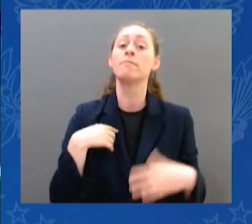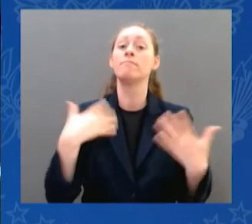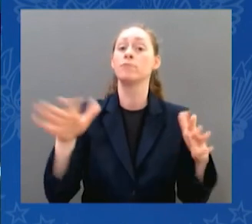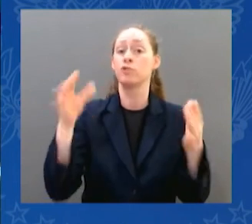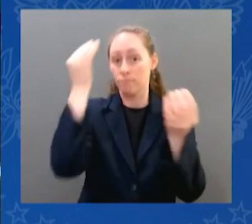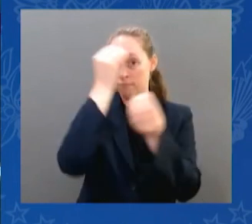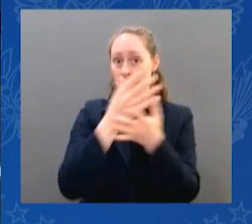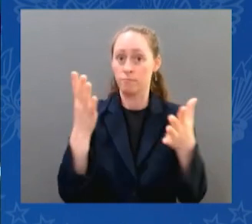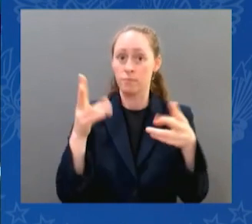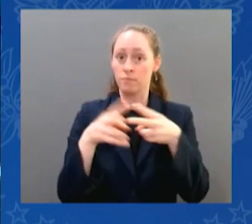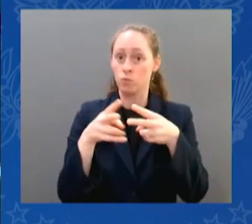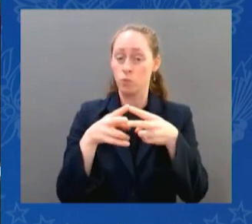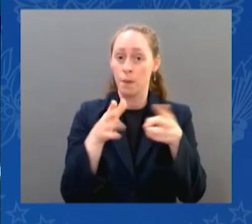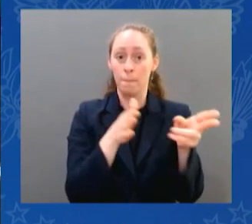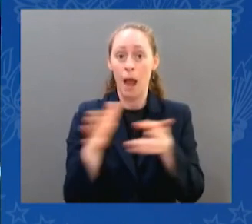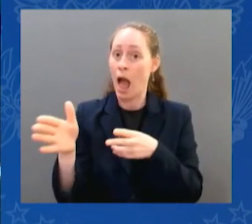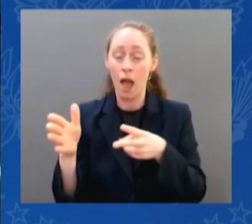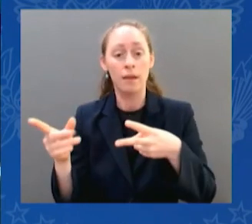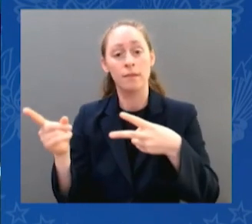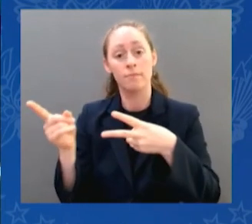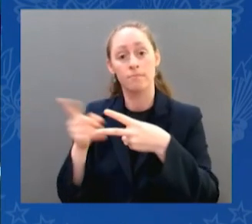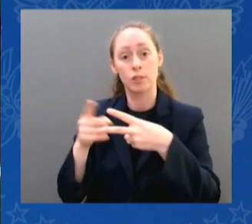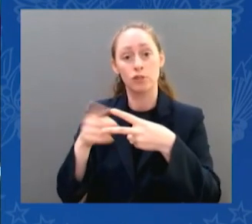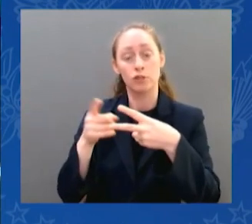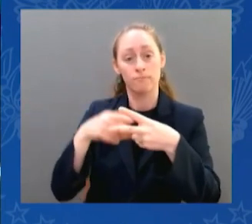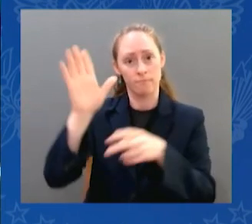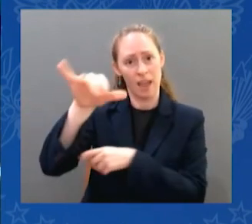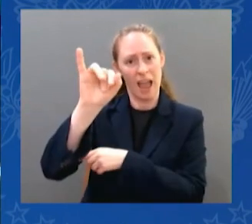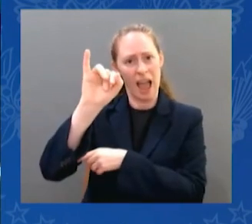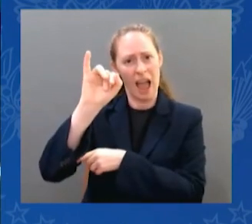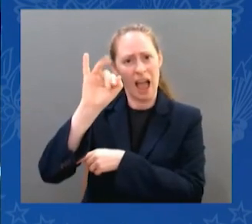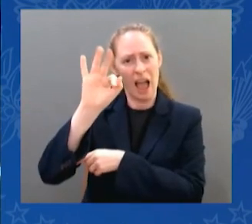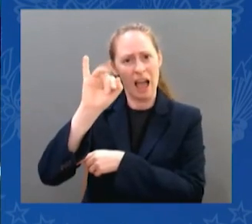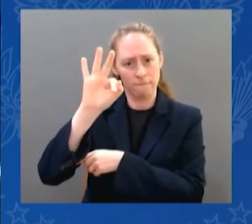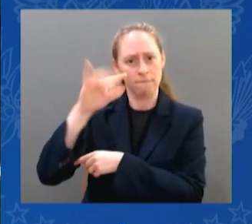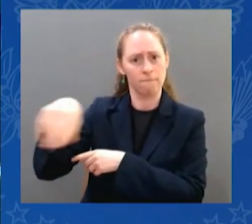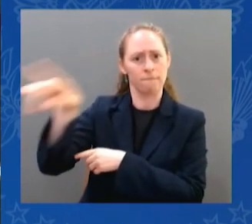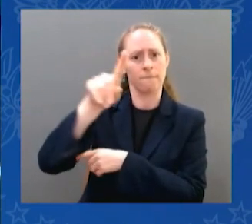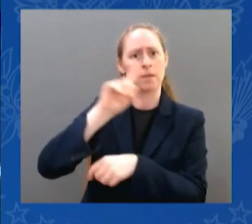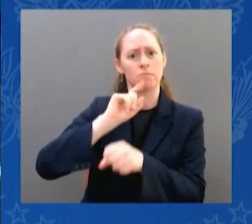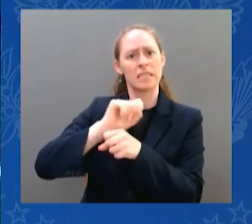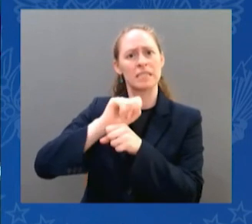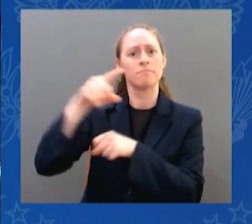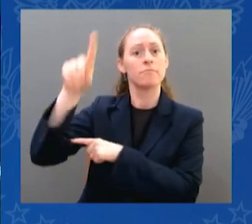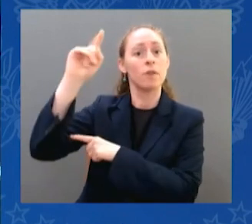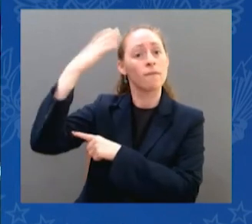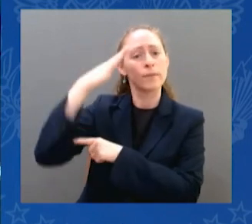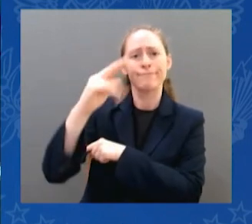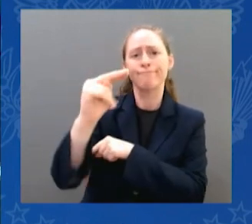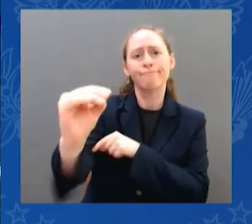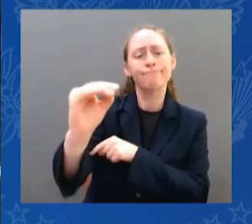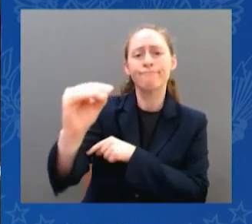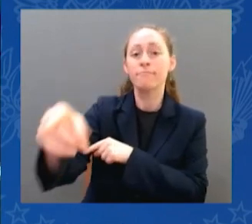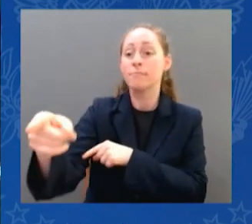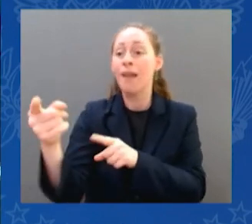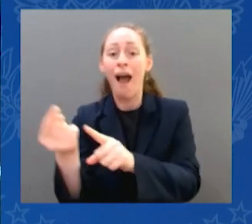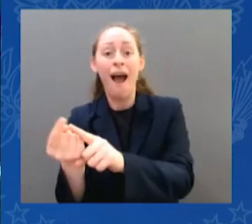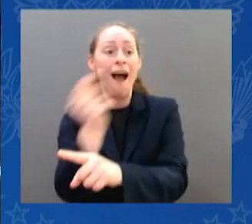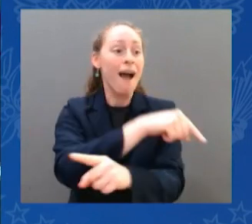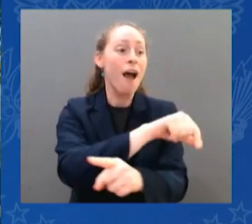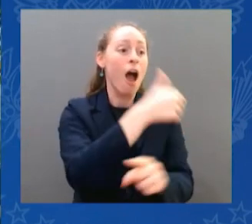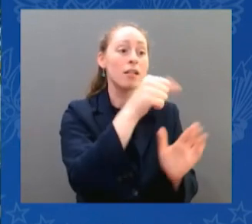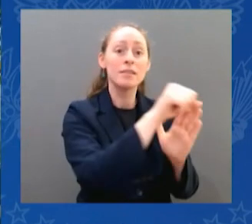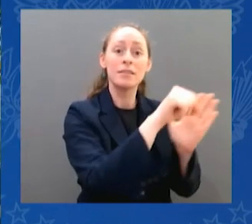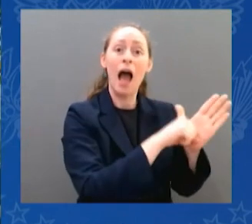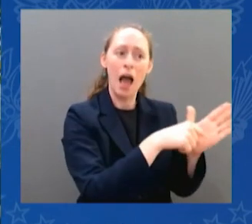state that prohibits her from seeking medical help she needs, to a state that provides that care, the federal government will act to